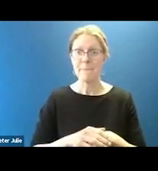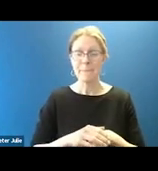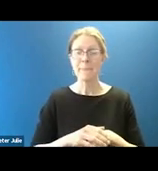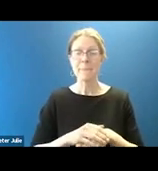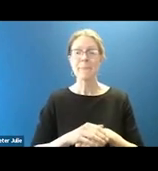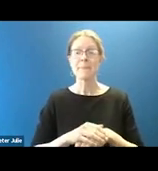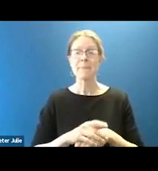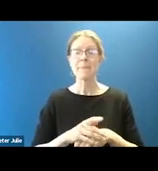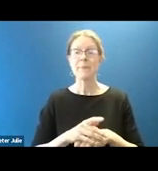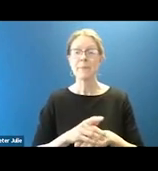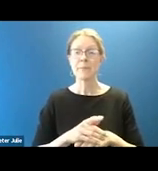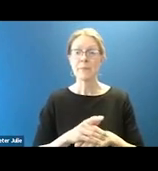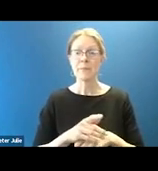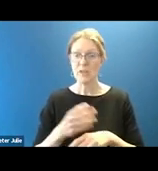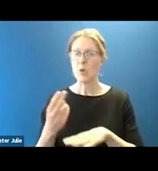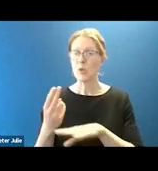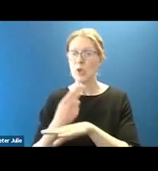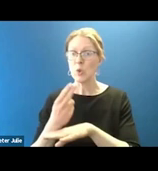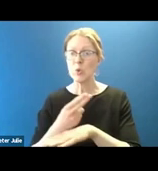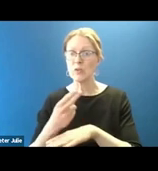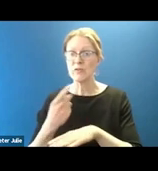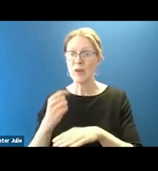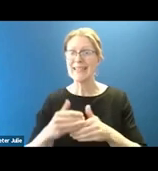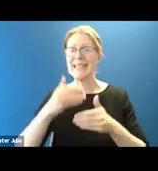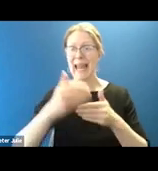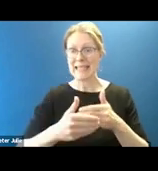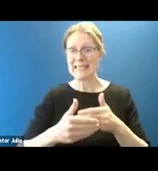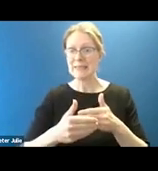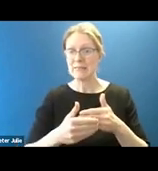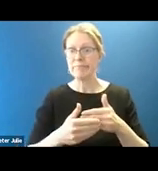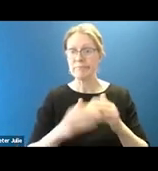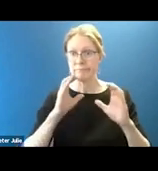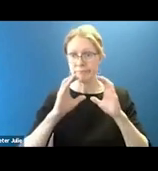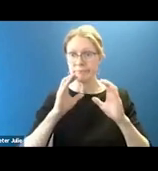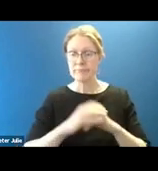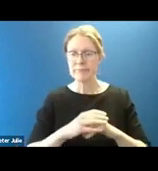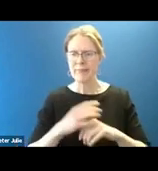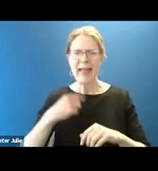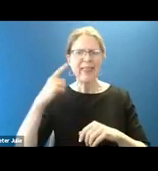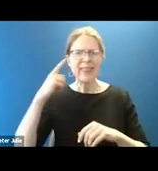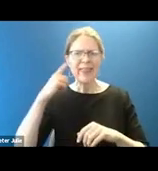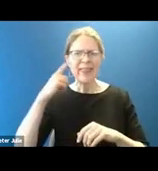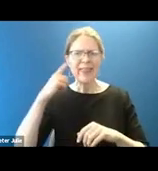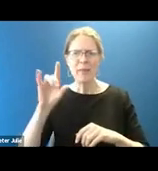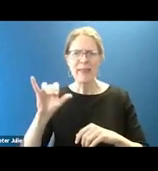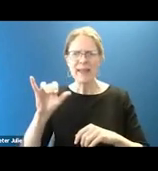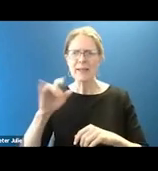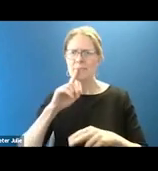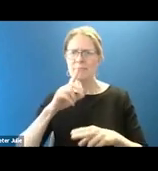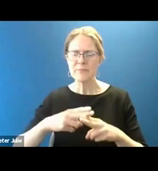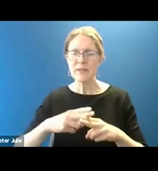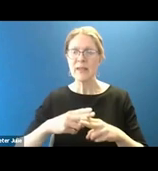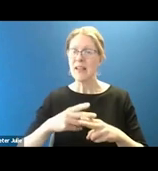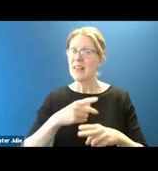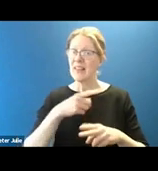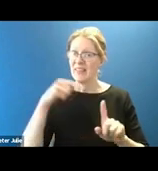with. So use that as that next step, because, again, I think Emily said this is a step in an ongoing